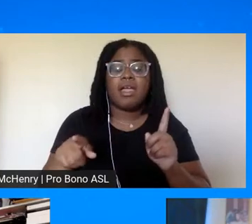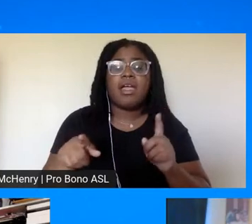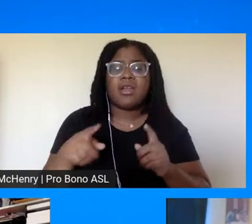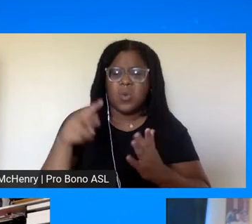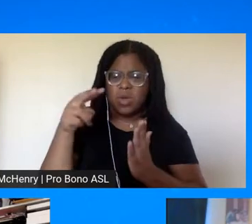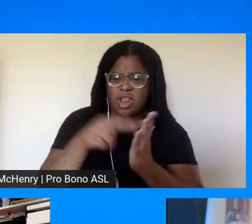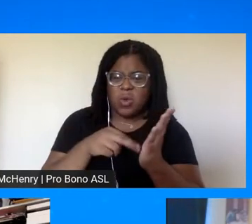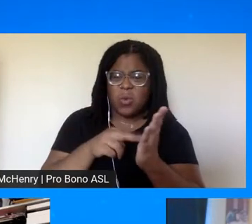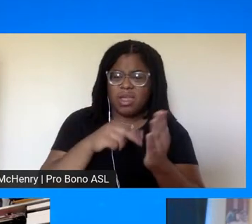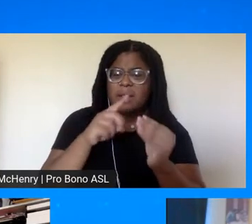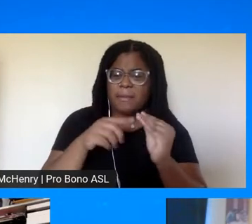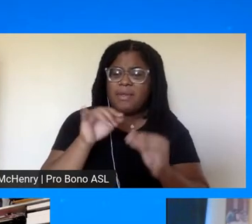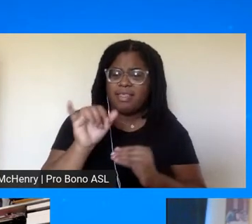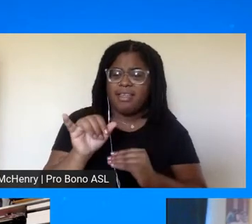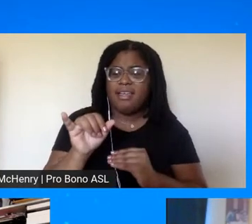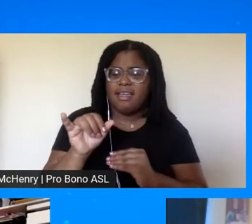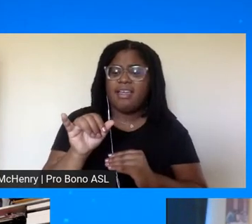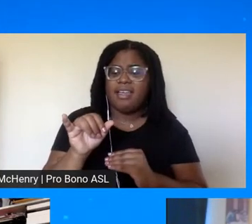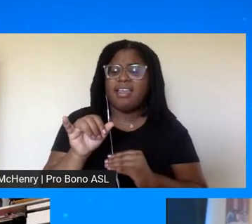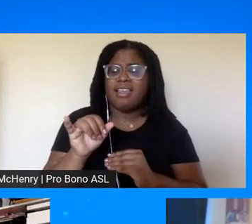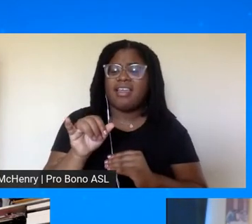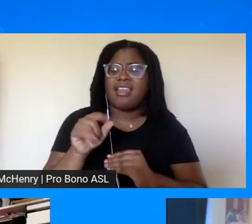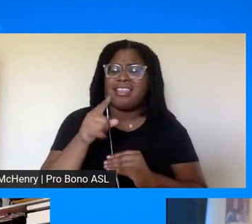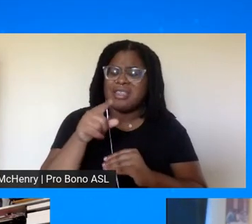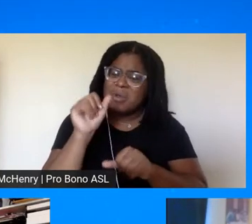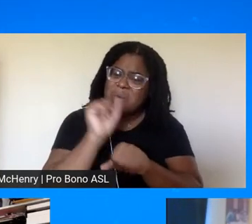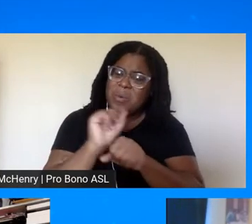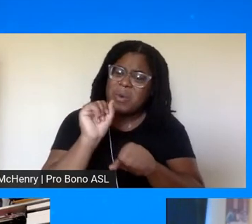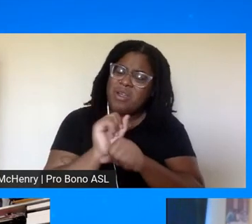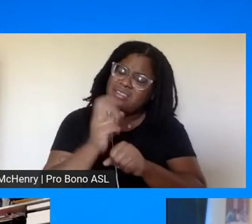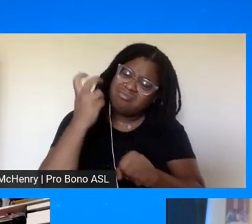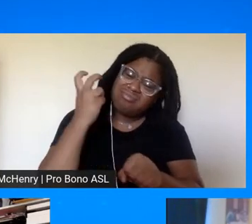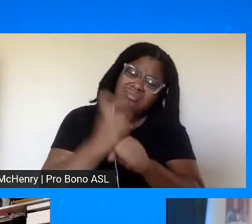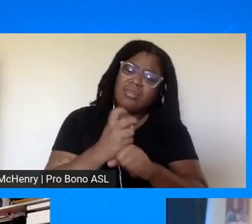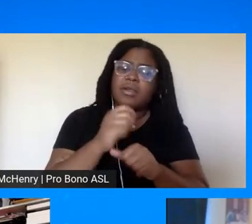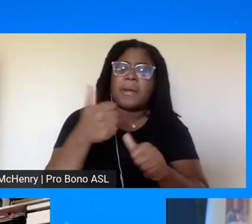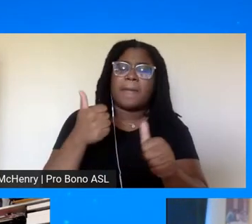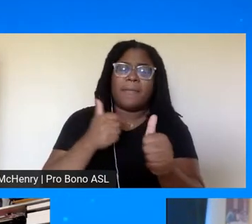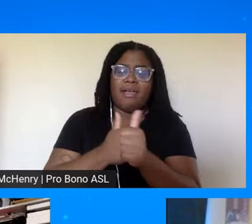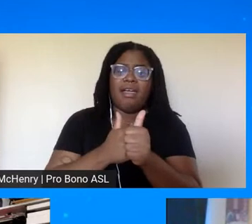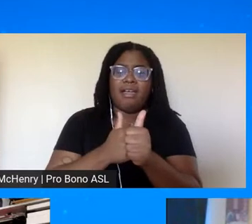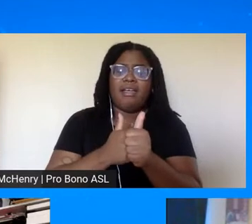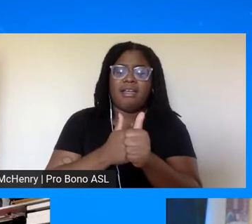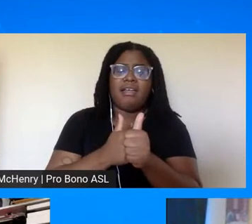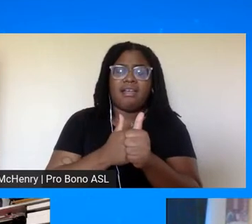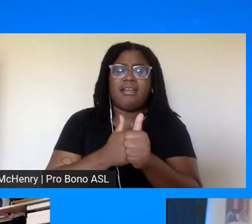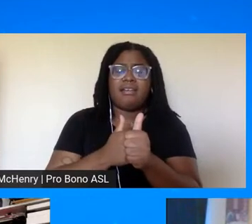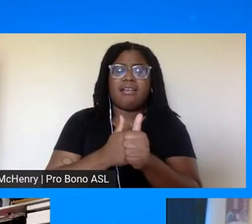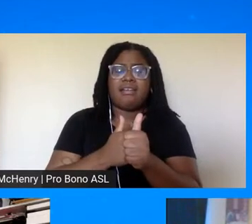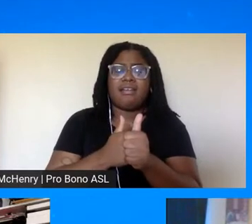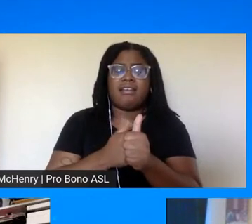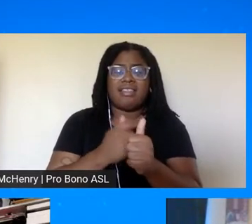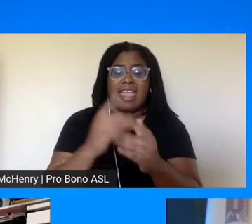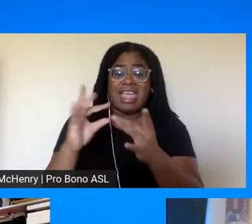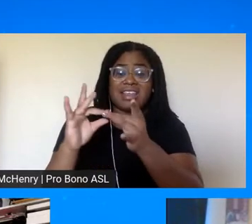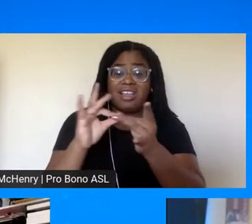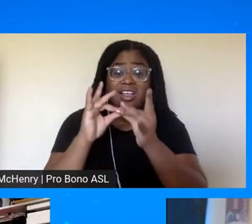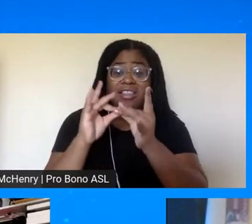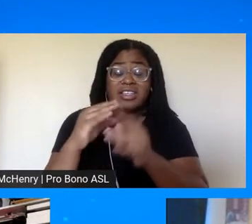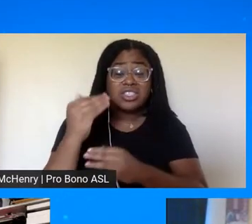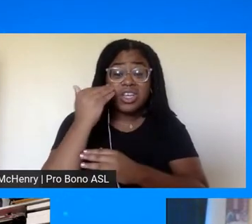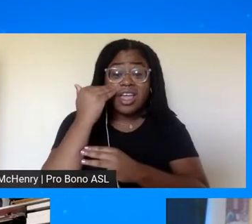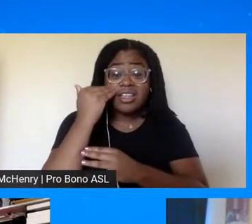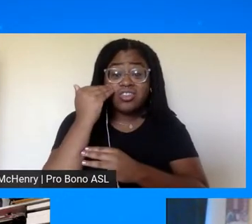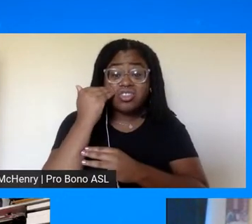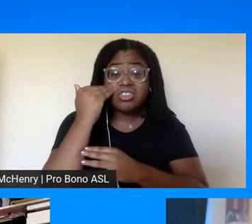read and told about it they were working very hard behind the scenes and they had a coalition of conscience that we are